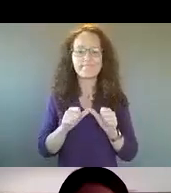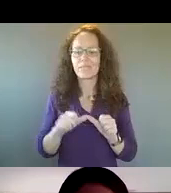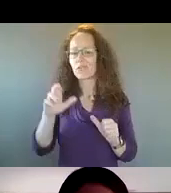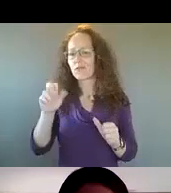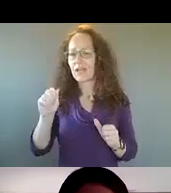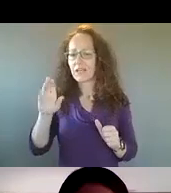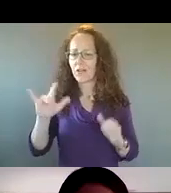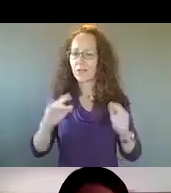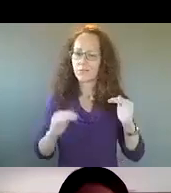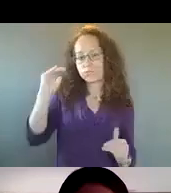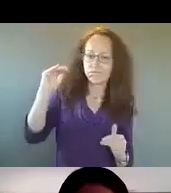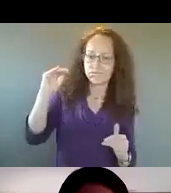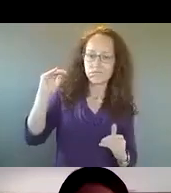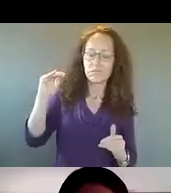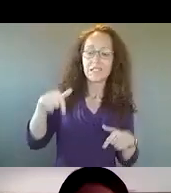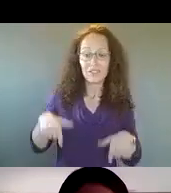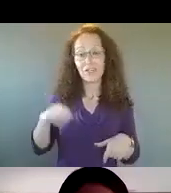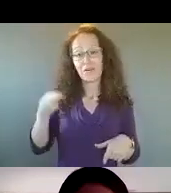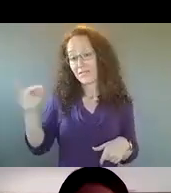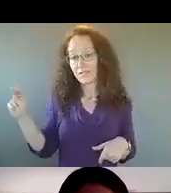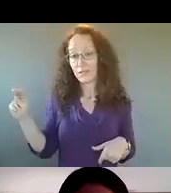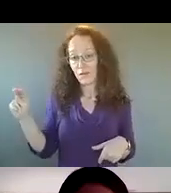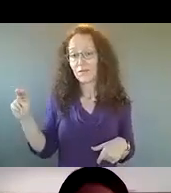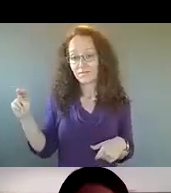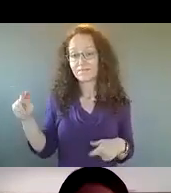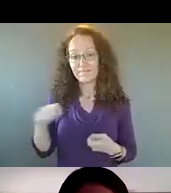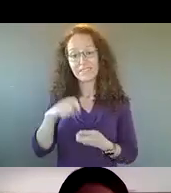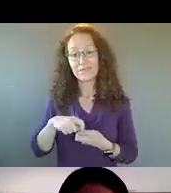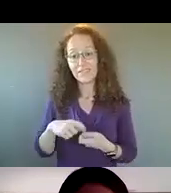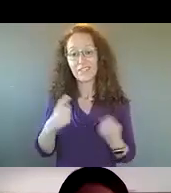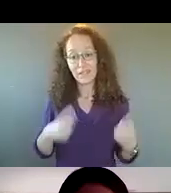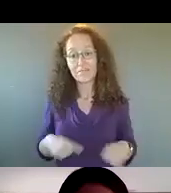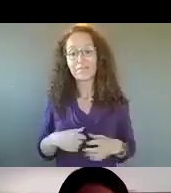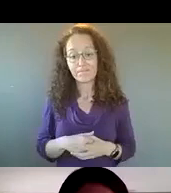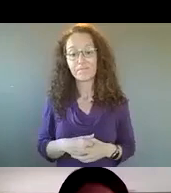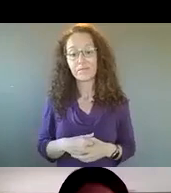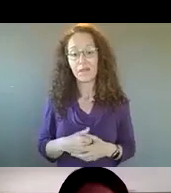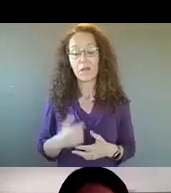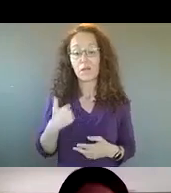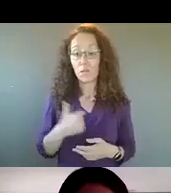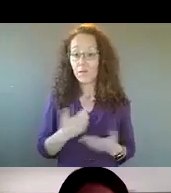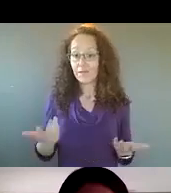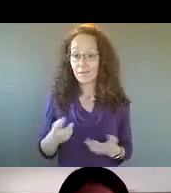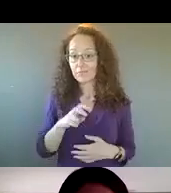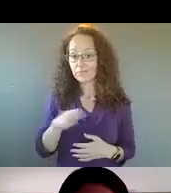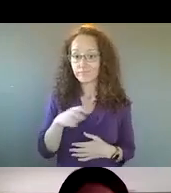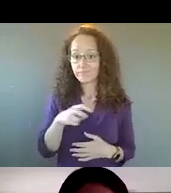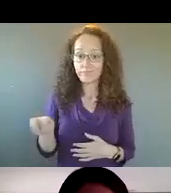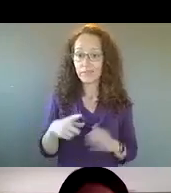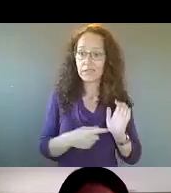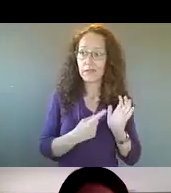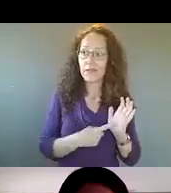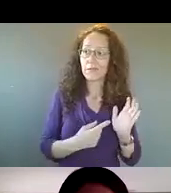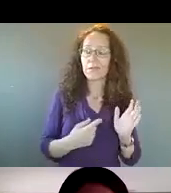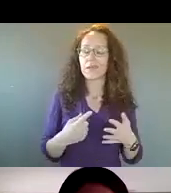have, um, and in Minnesota, um, particular, um, we kind of toggle between being the worst or the second